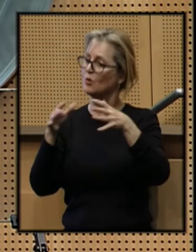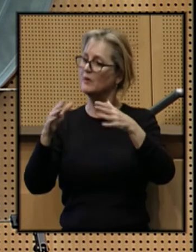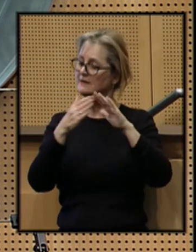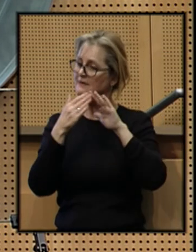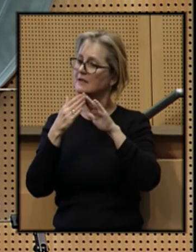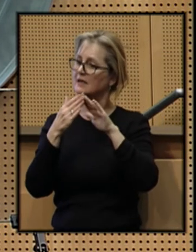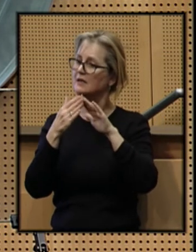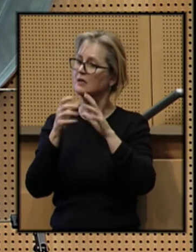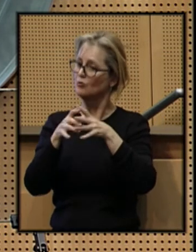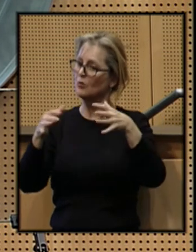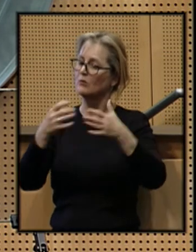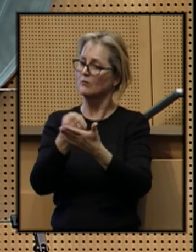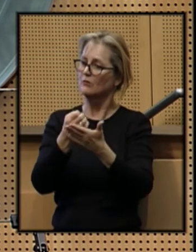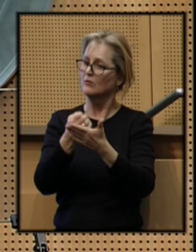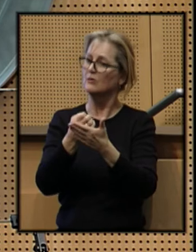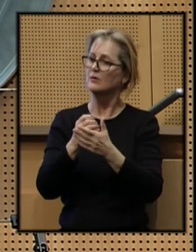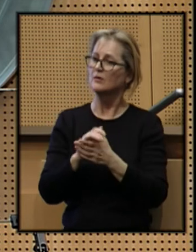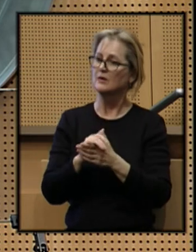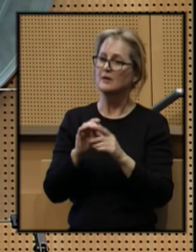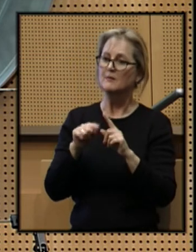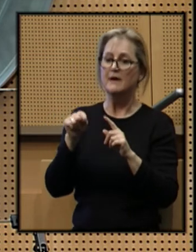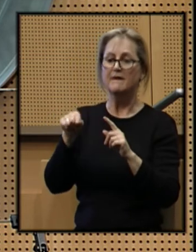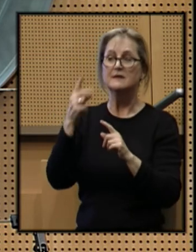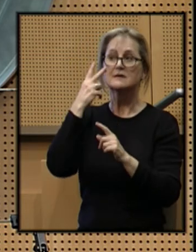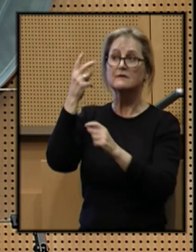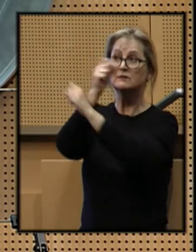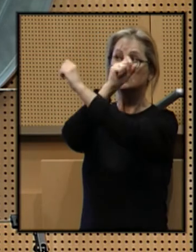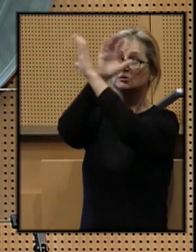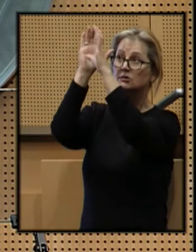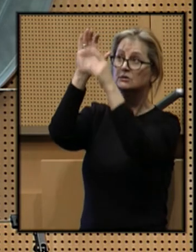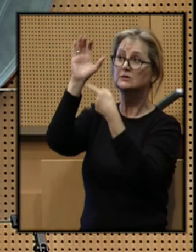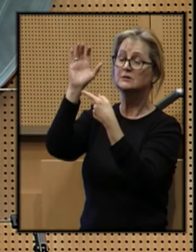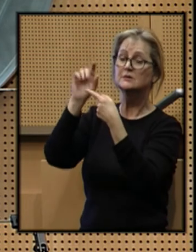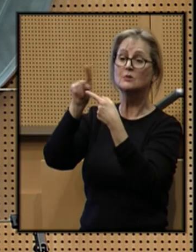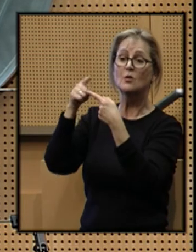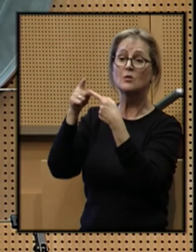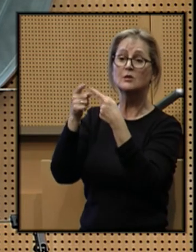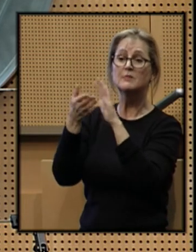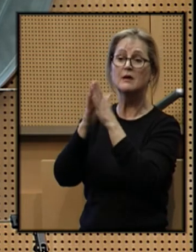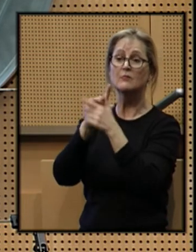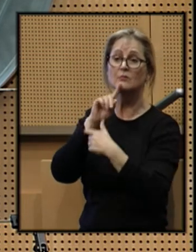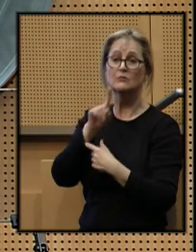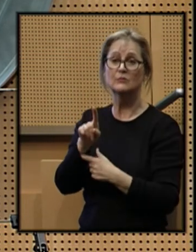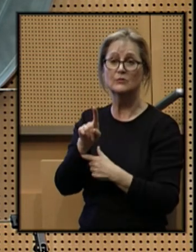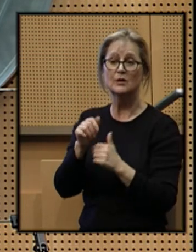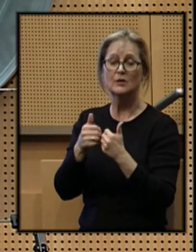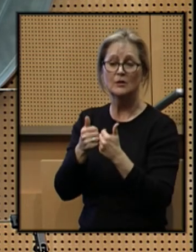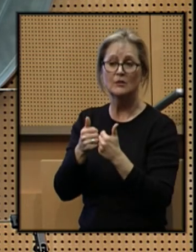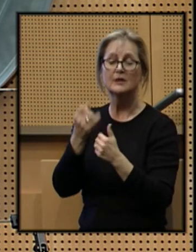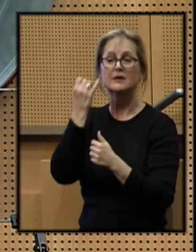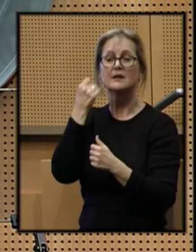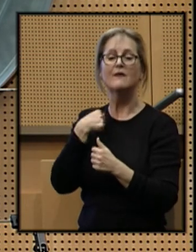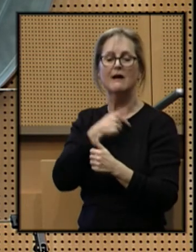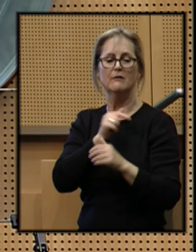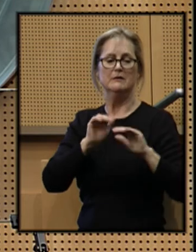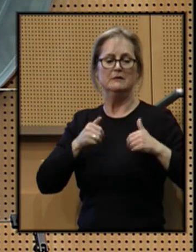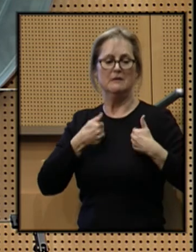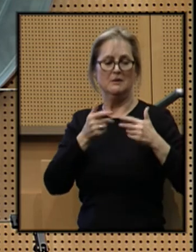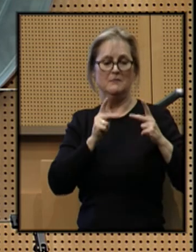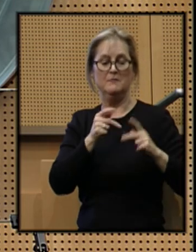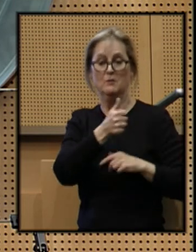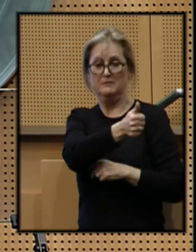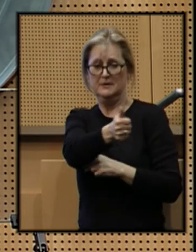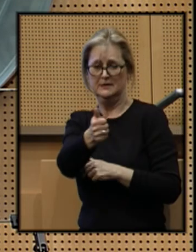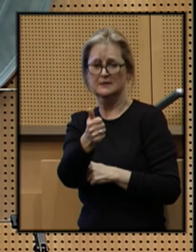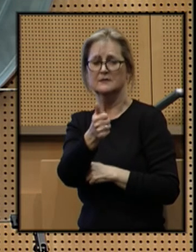and a growing economy. But this vision can only become a reality if our young people themselves